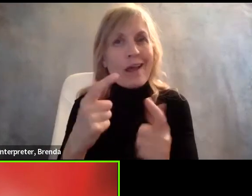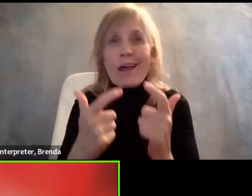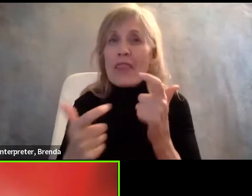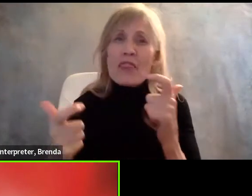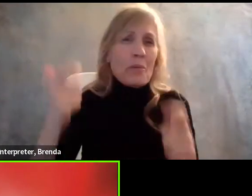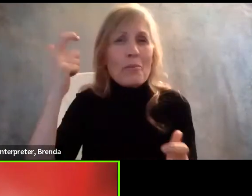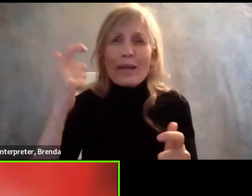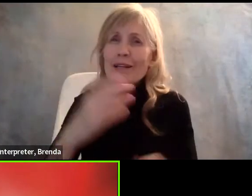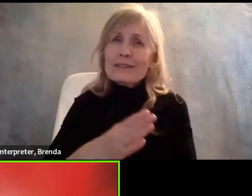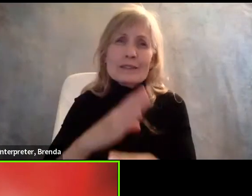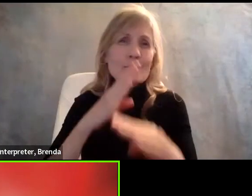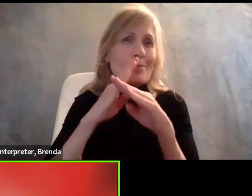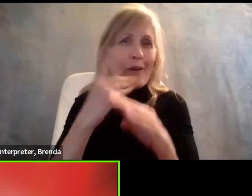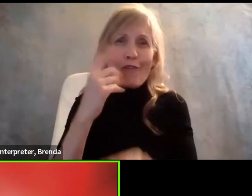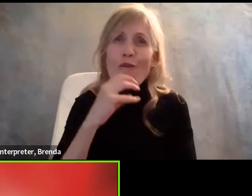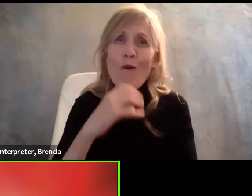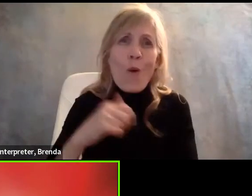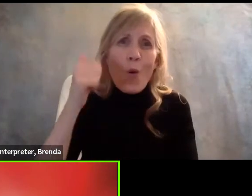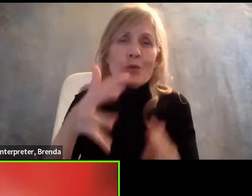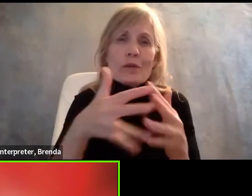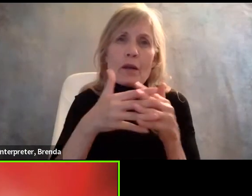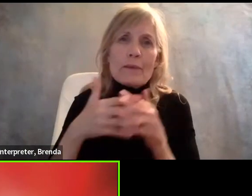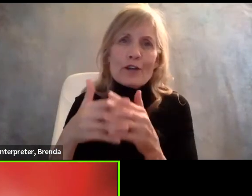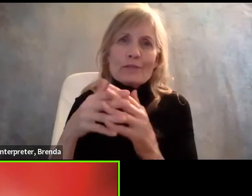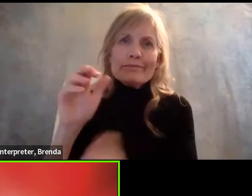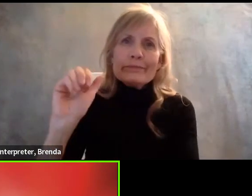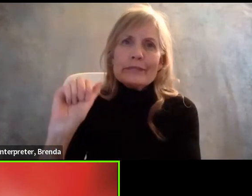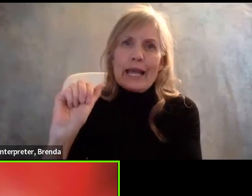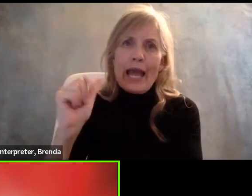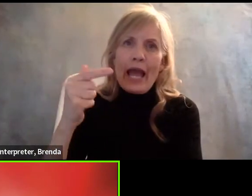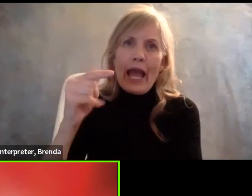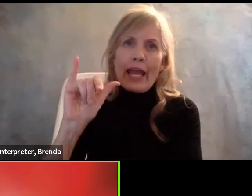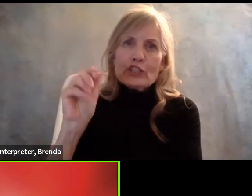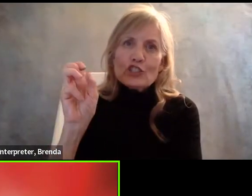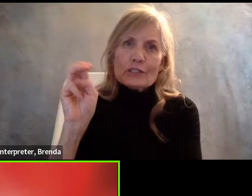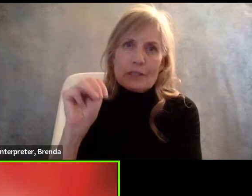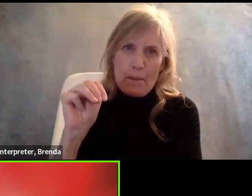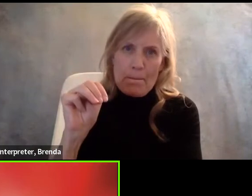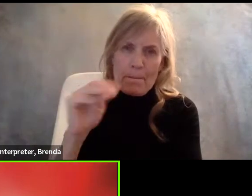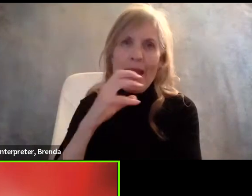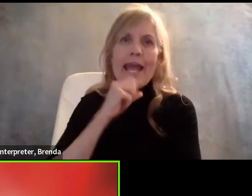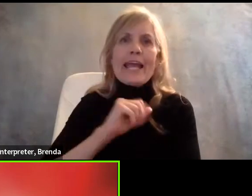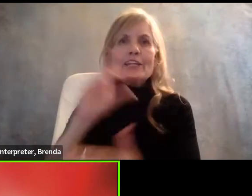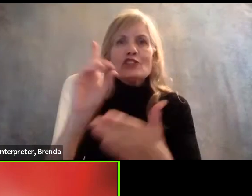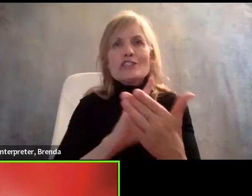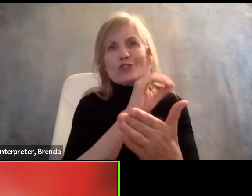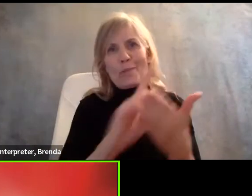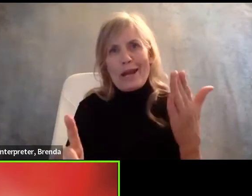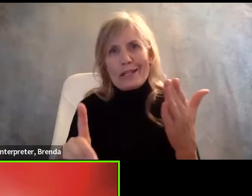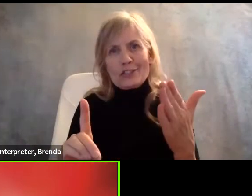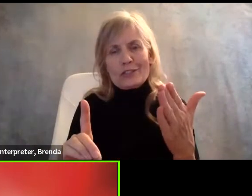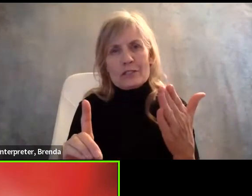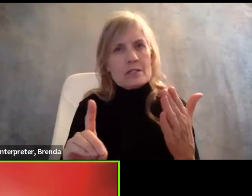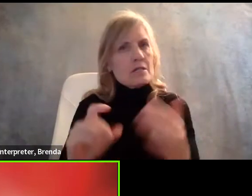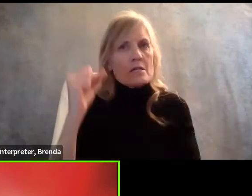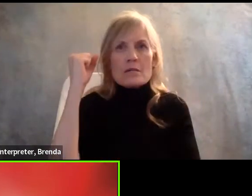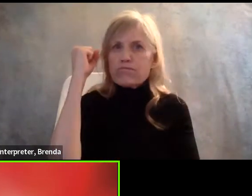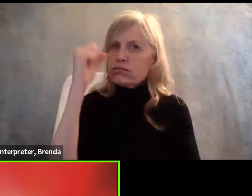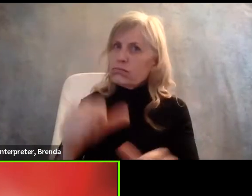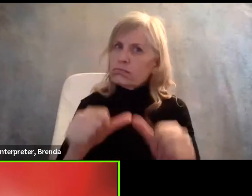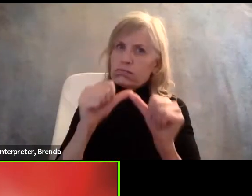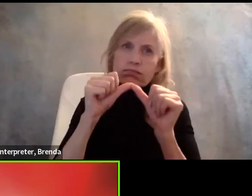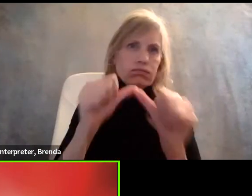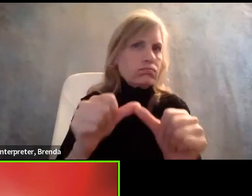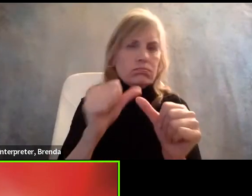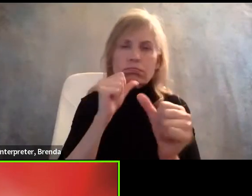underpins all of this is that ageism and age discrimination remain stubbornly with us. And unfortunately,